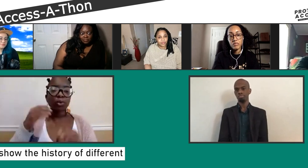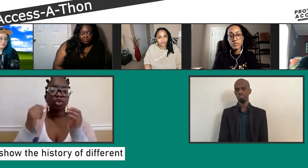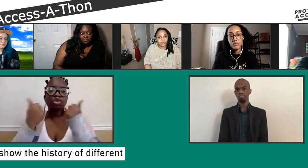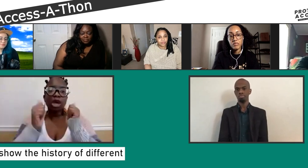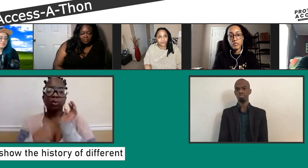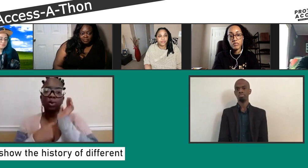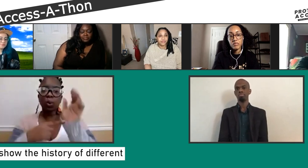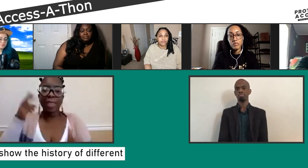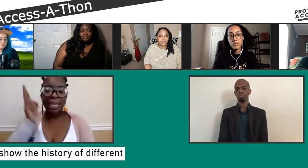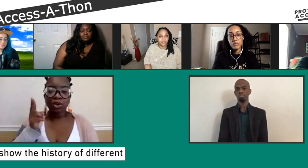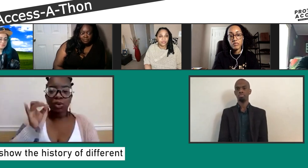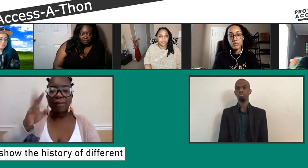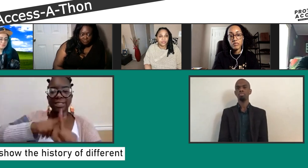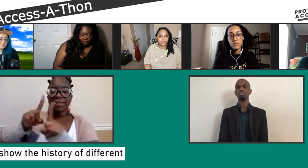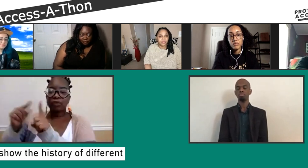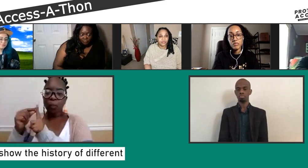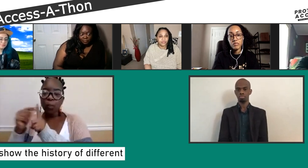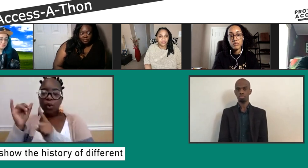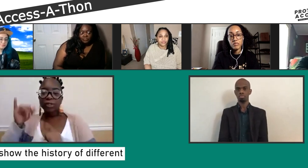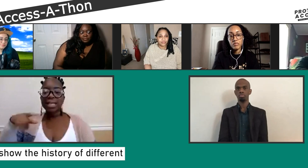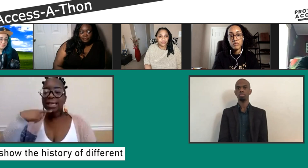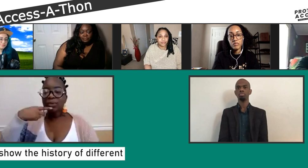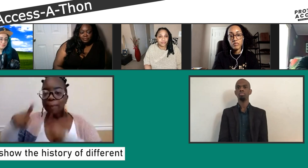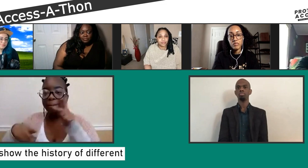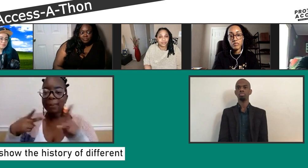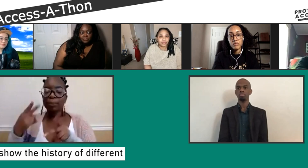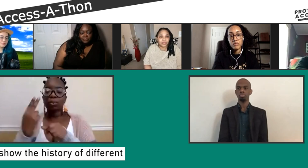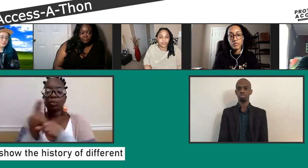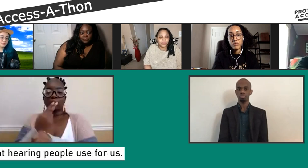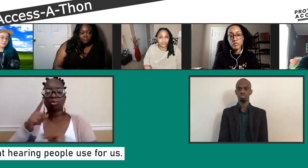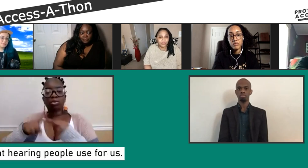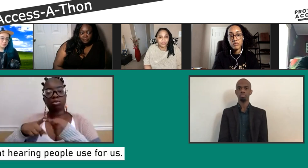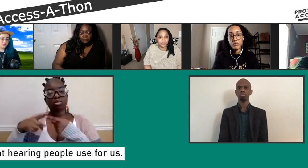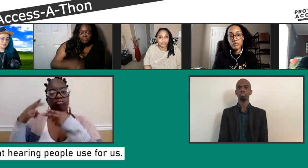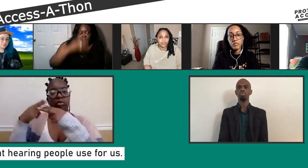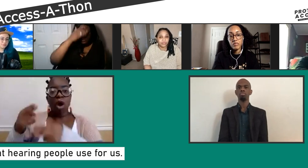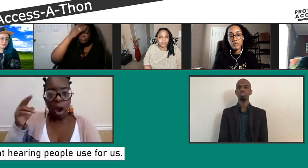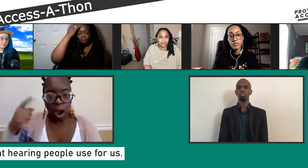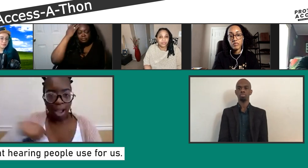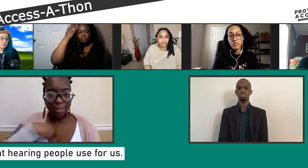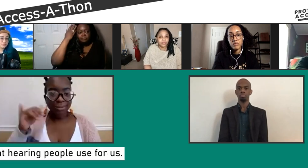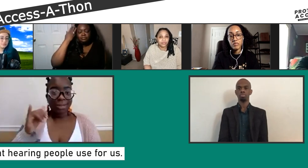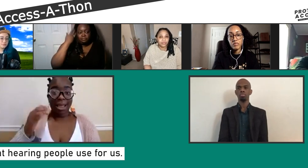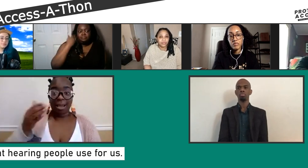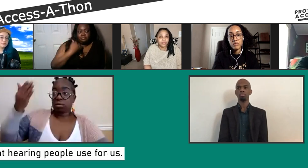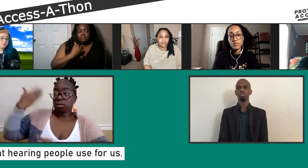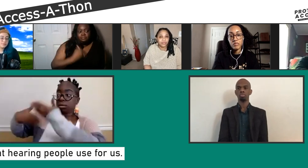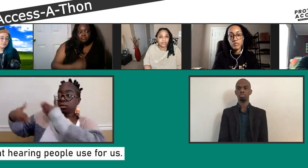term to be used for us. You can use a different word, such as hard of hearing.